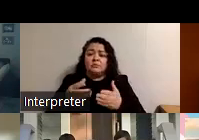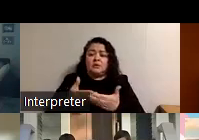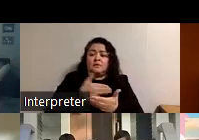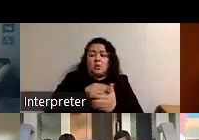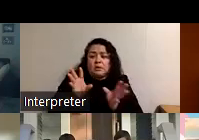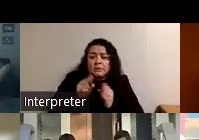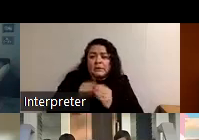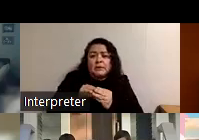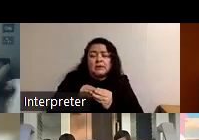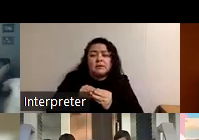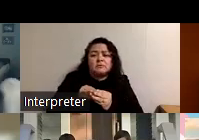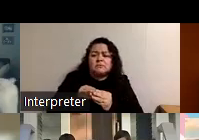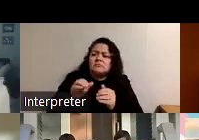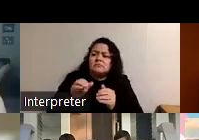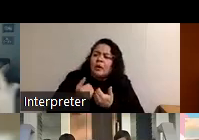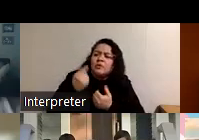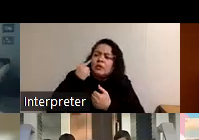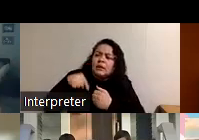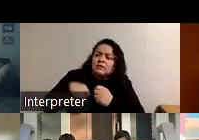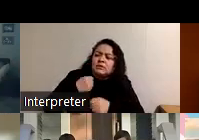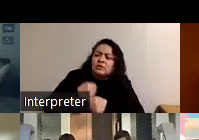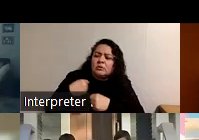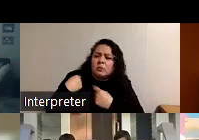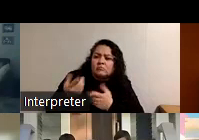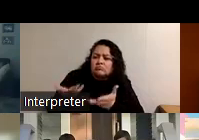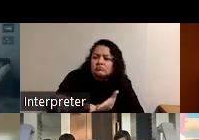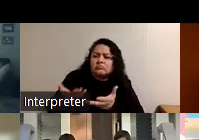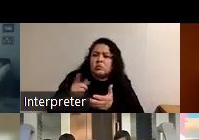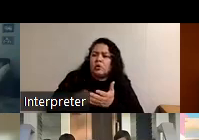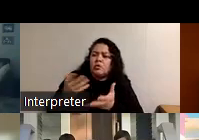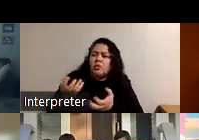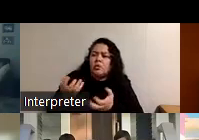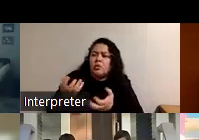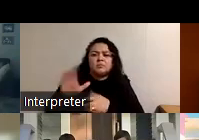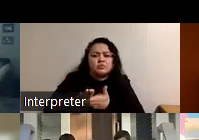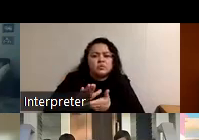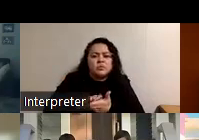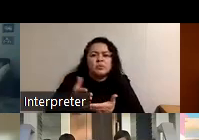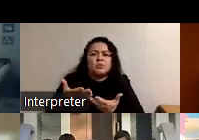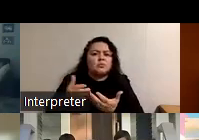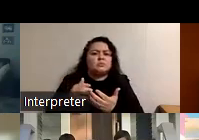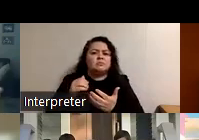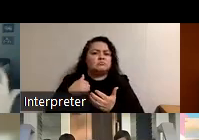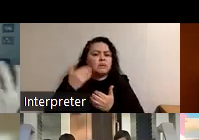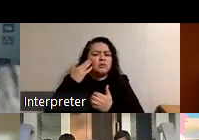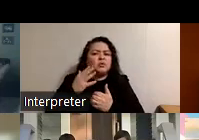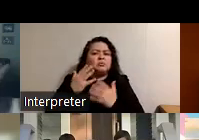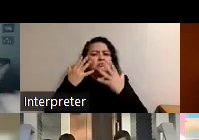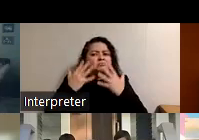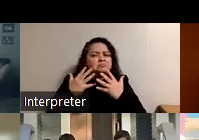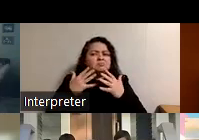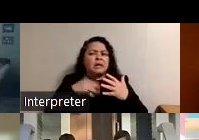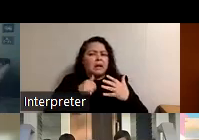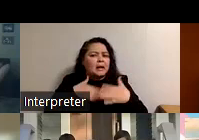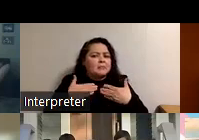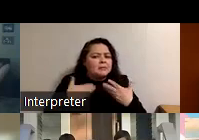and saying how do you think this year went or what do you want for from school or how would you know i know you've been pretty unhappy what do you